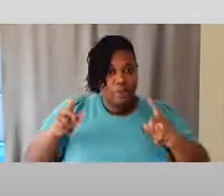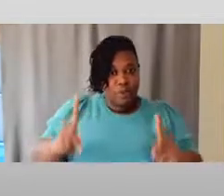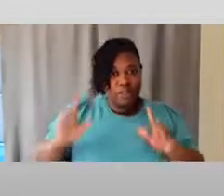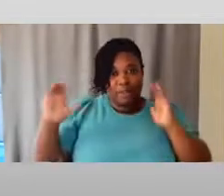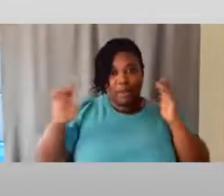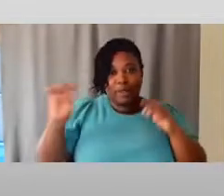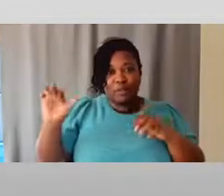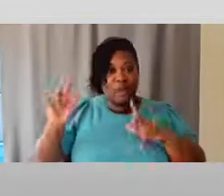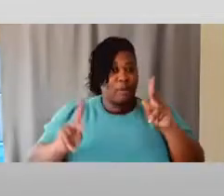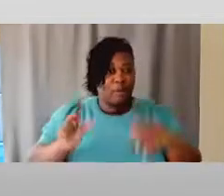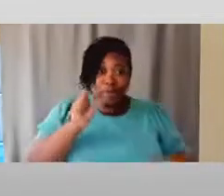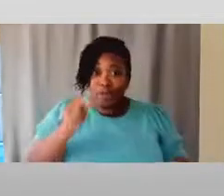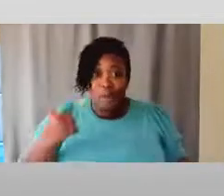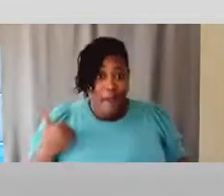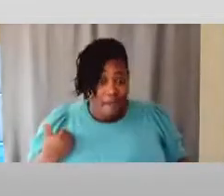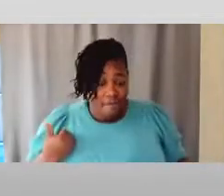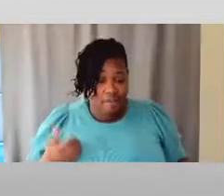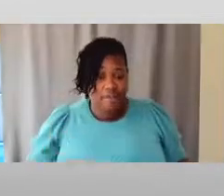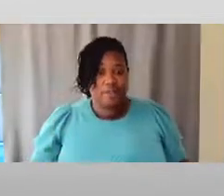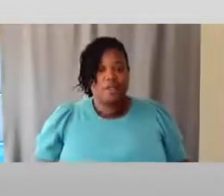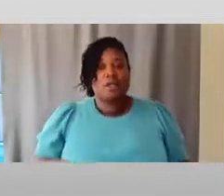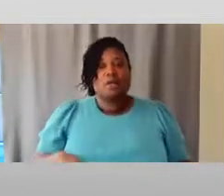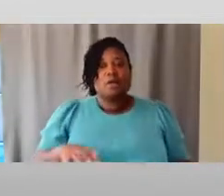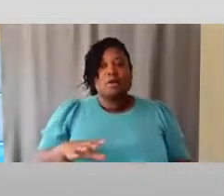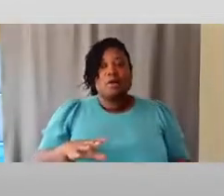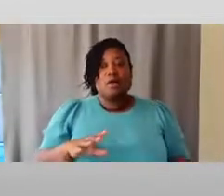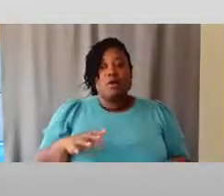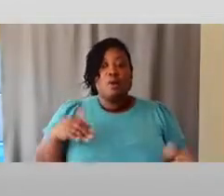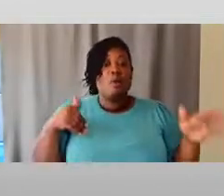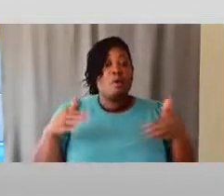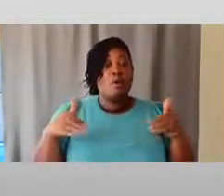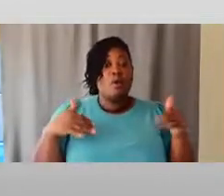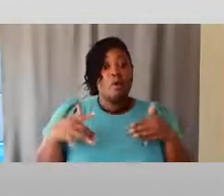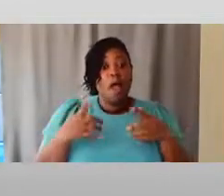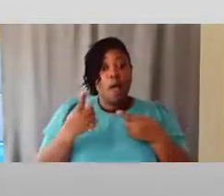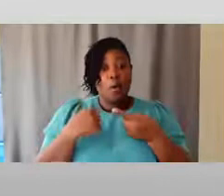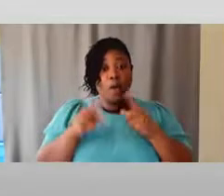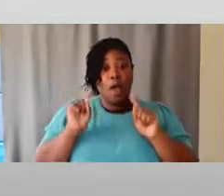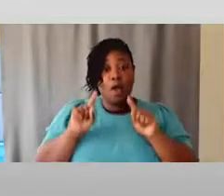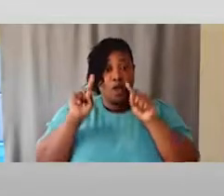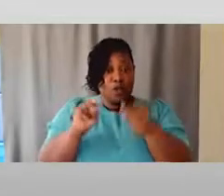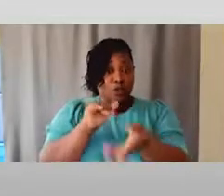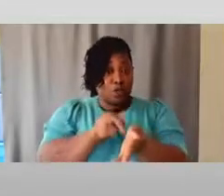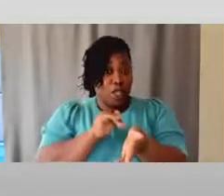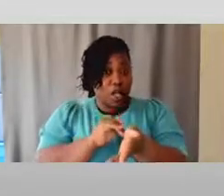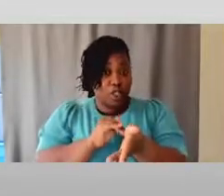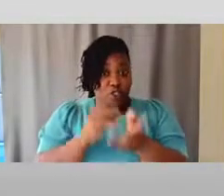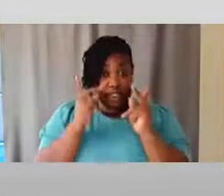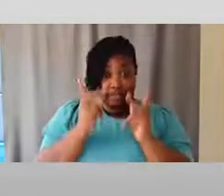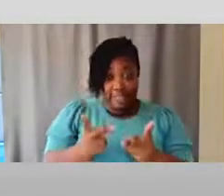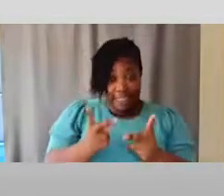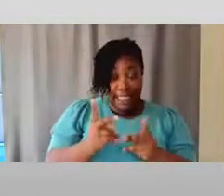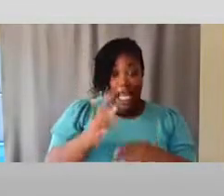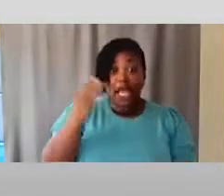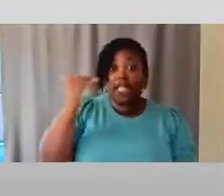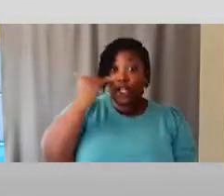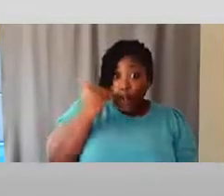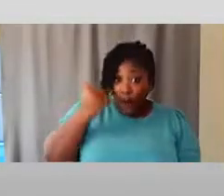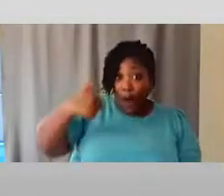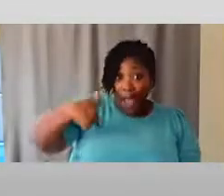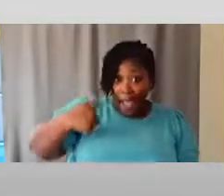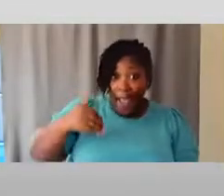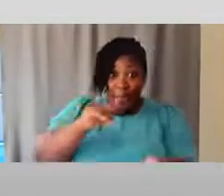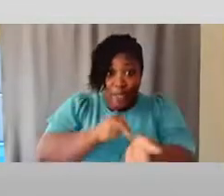with my institutional badge when I'm at a doctor's visit, I get treated differently. And so I'm trying to recognize